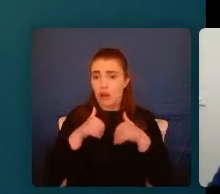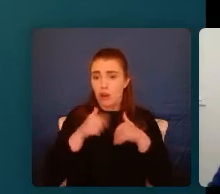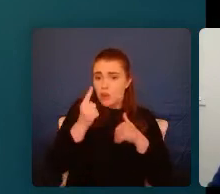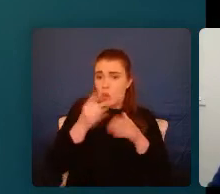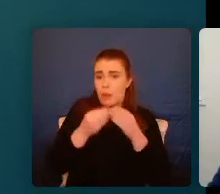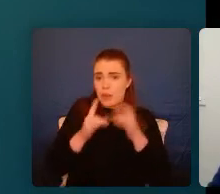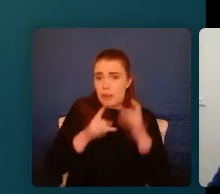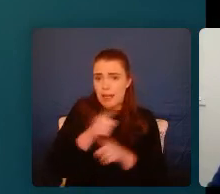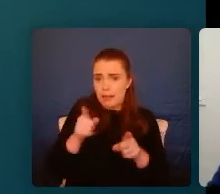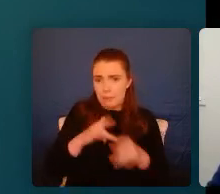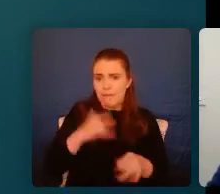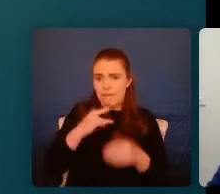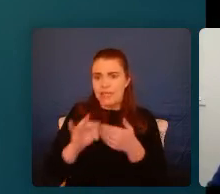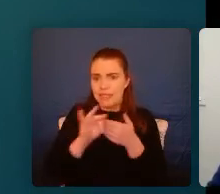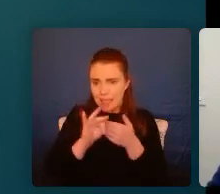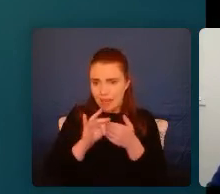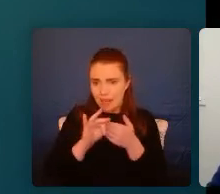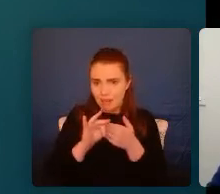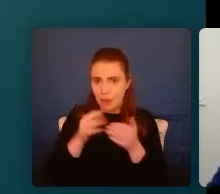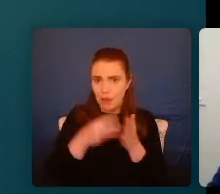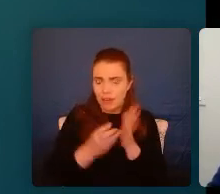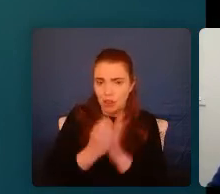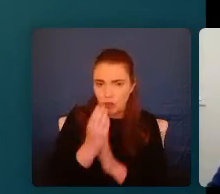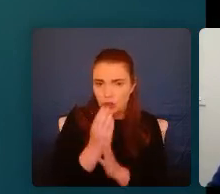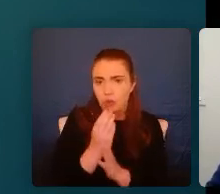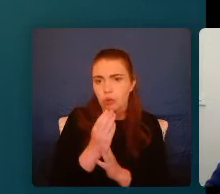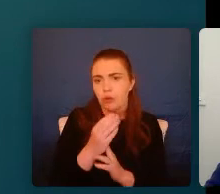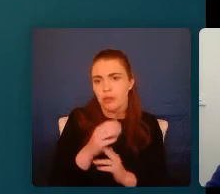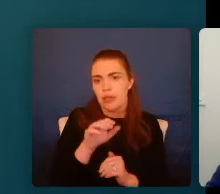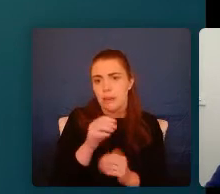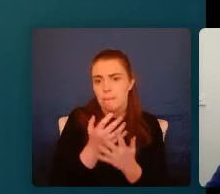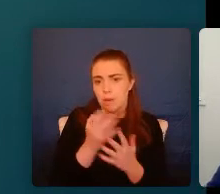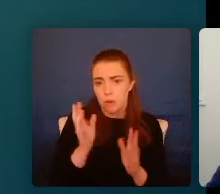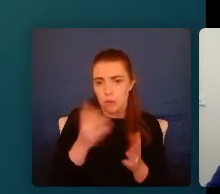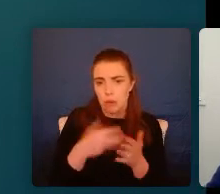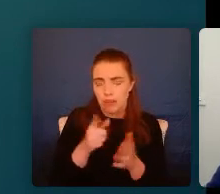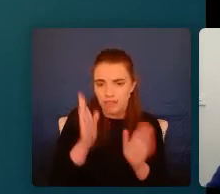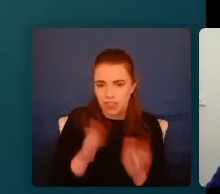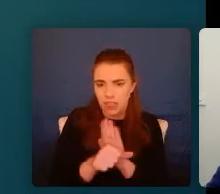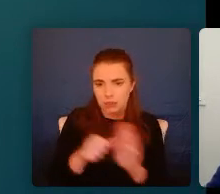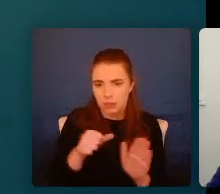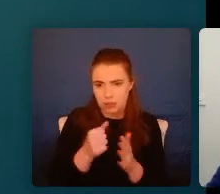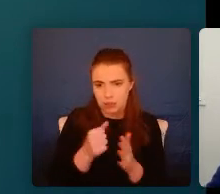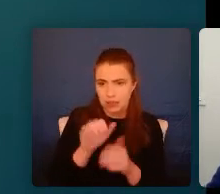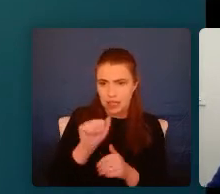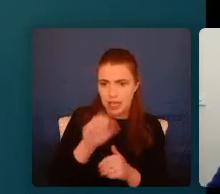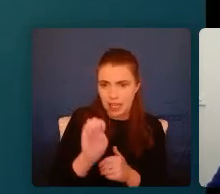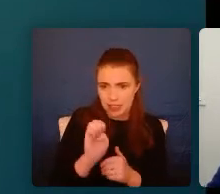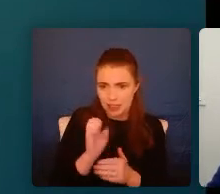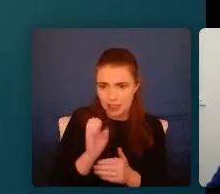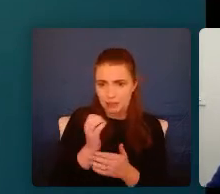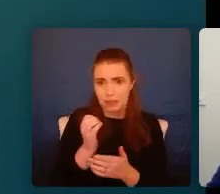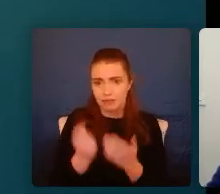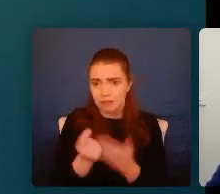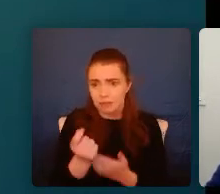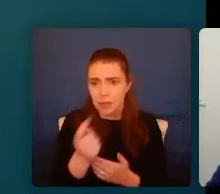experienced multiple ACEs. So we suggest this to young people to, you know, just take a deep breath and go out and ask your friends to come out or go into school or